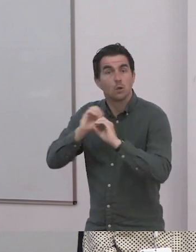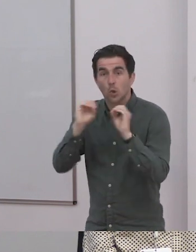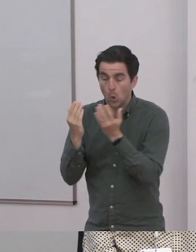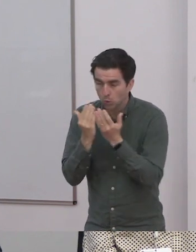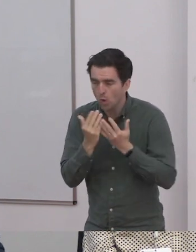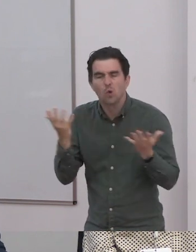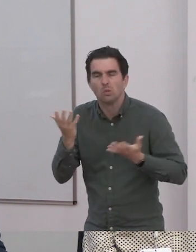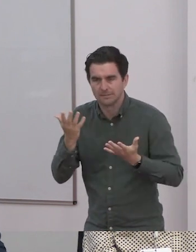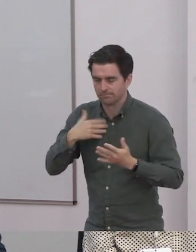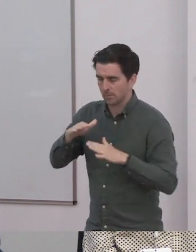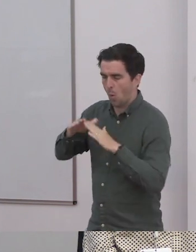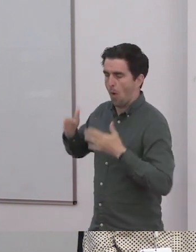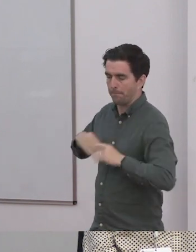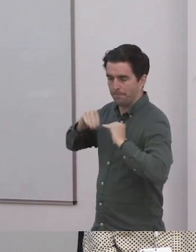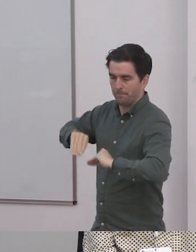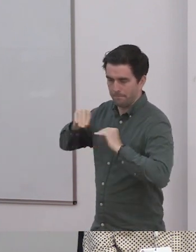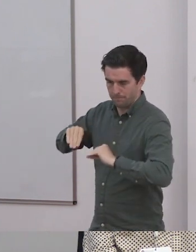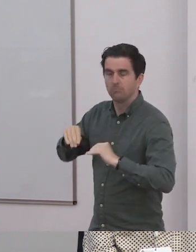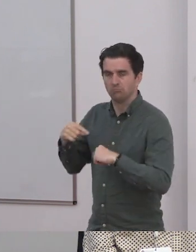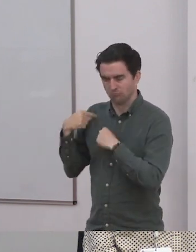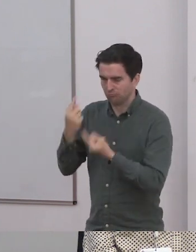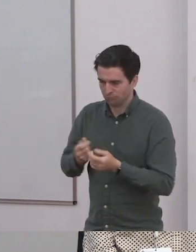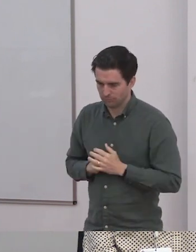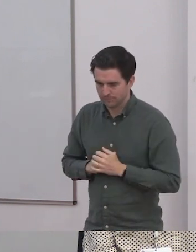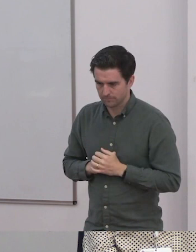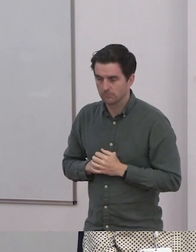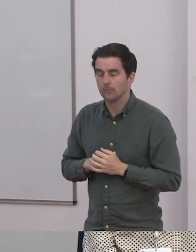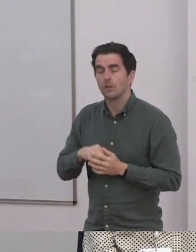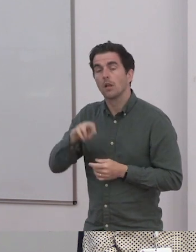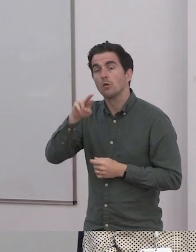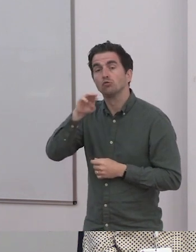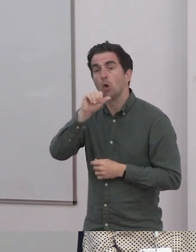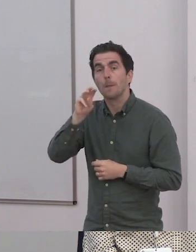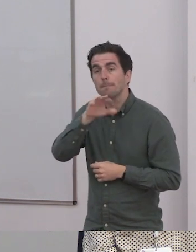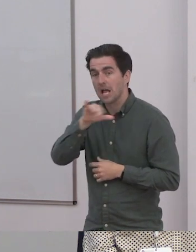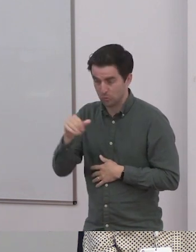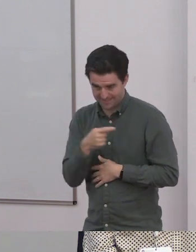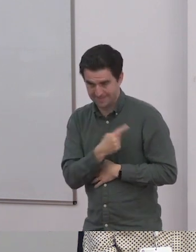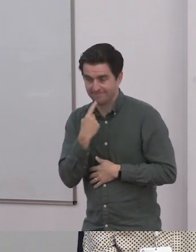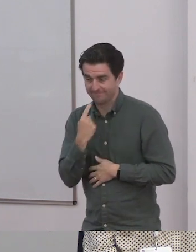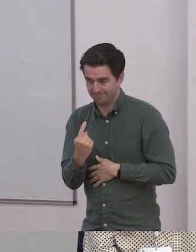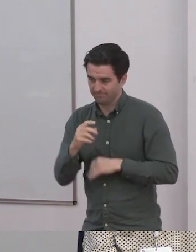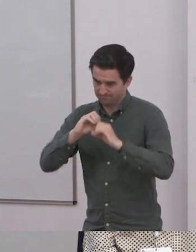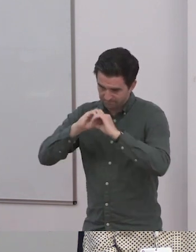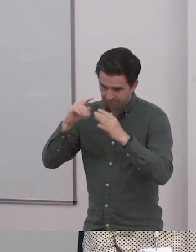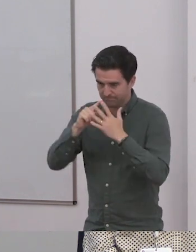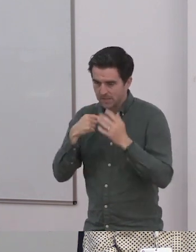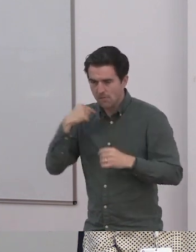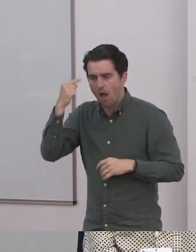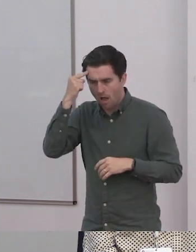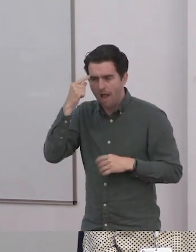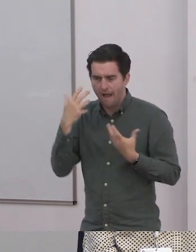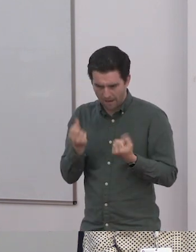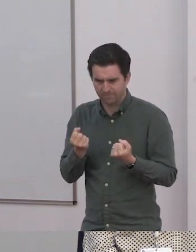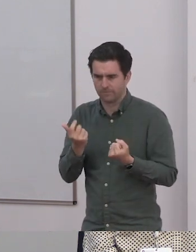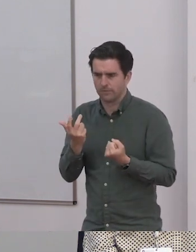with taking your children out. And I felt it very strongly when I lived in Wellington and I was told that there were 27 different cultures in our local